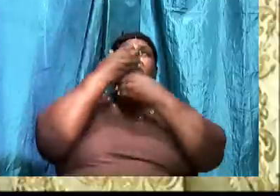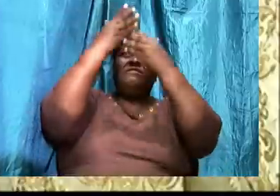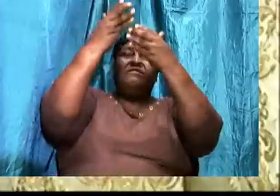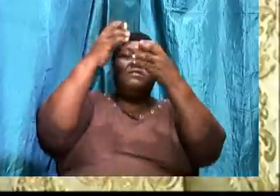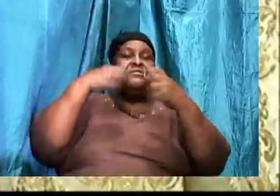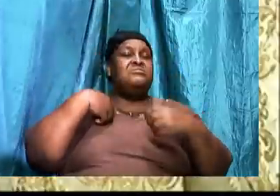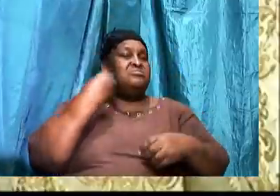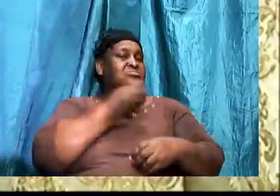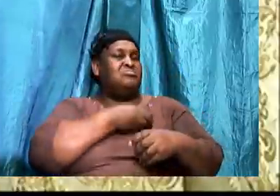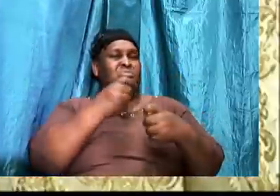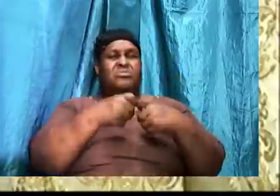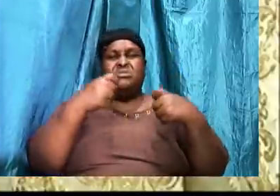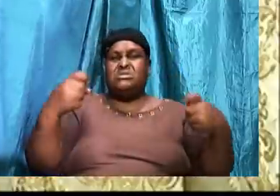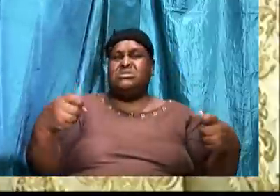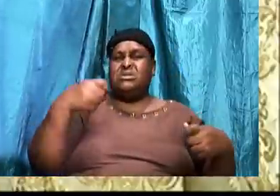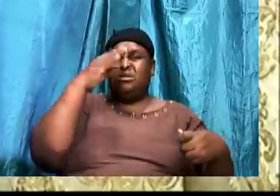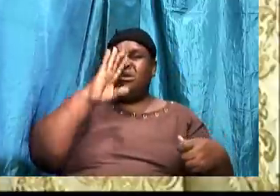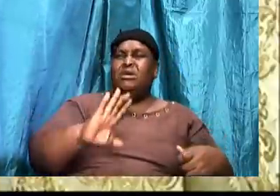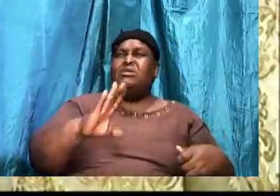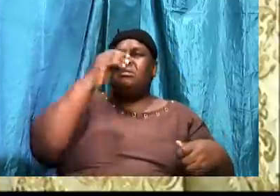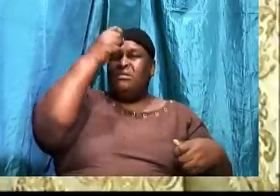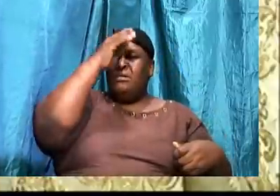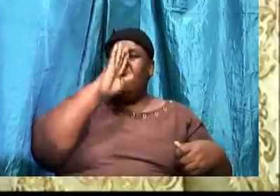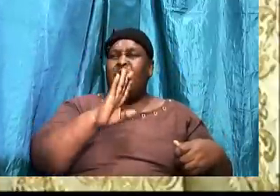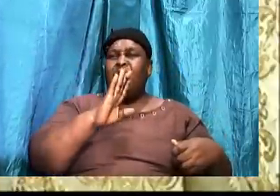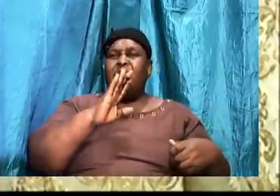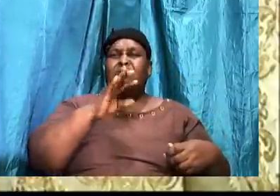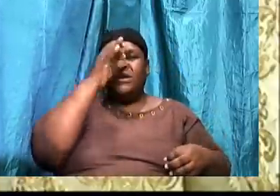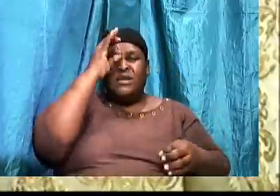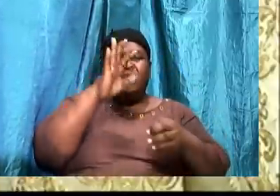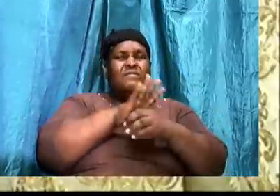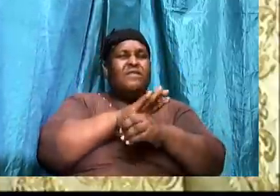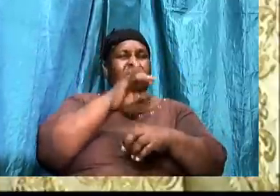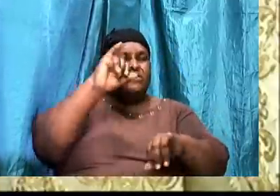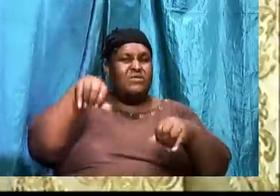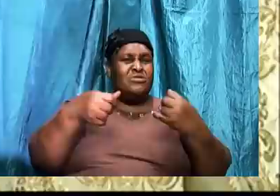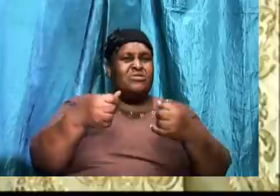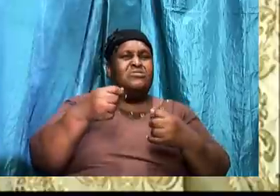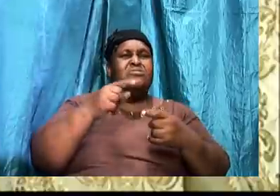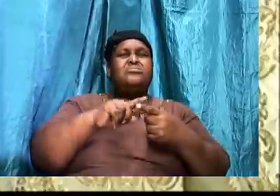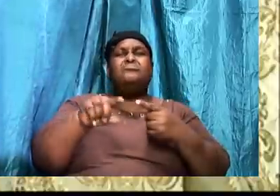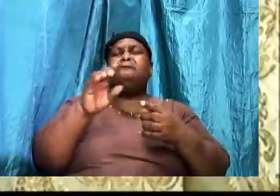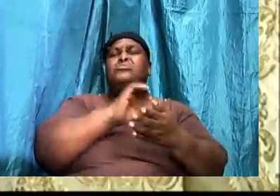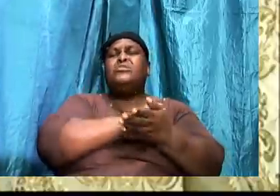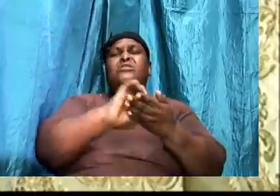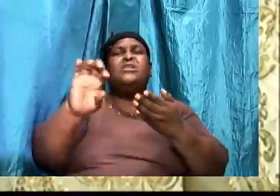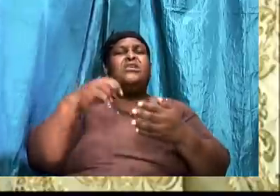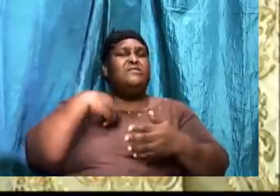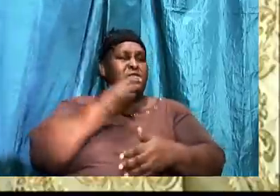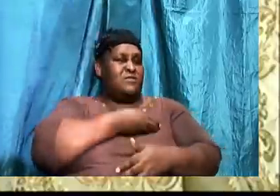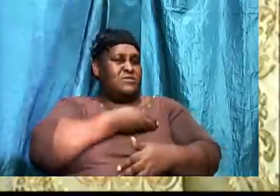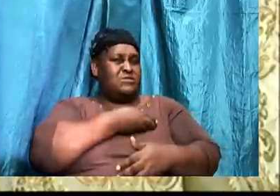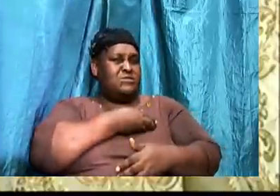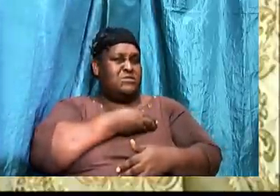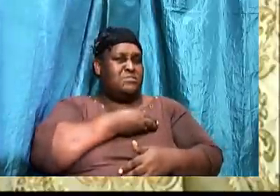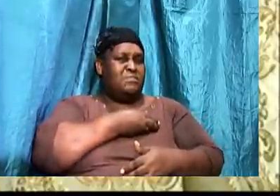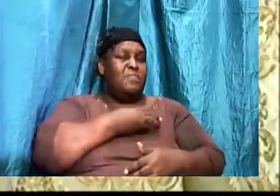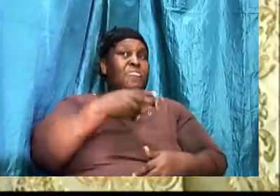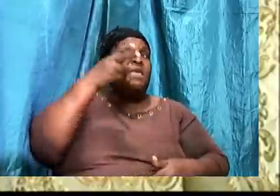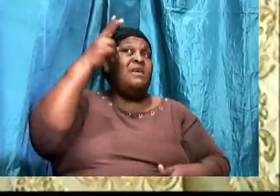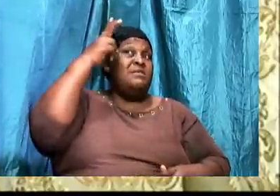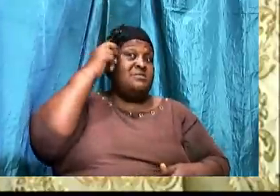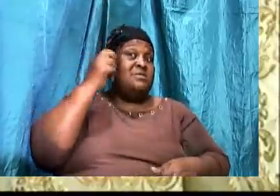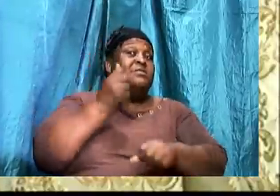And God is faithful and just to forgive. Satan is an accuser of the brethren. He will